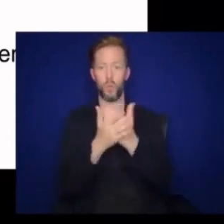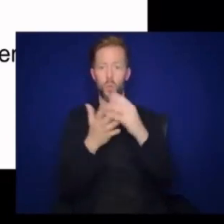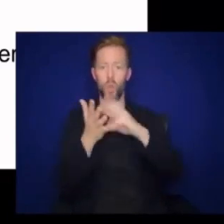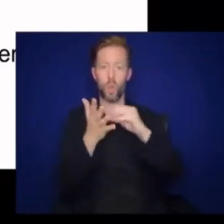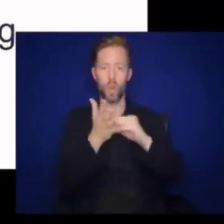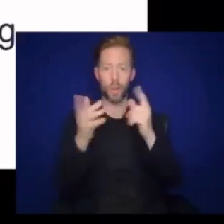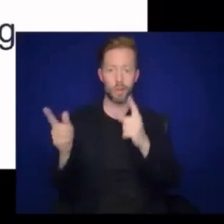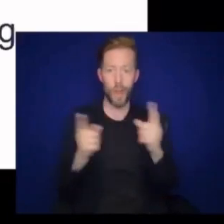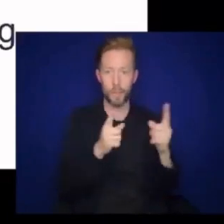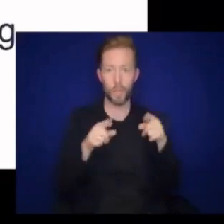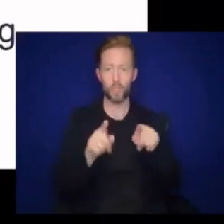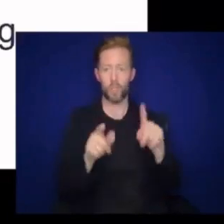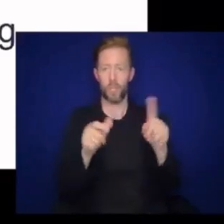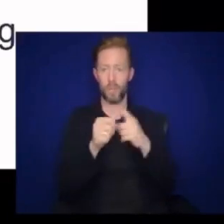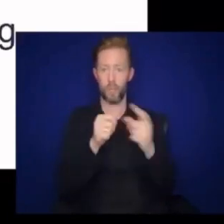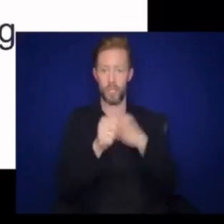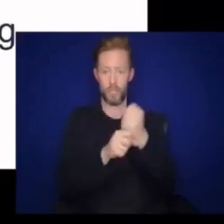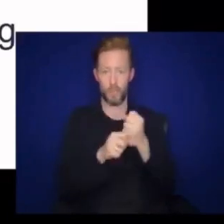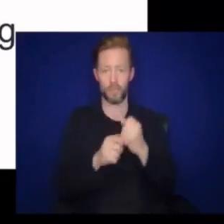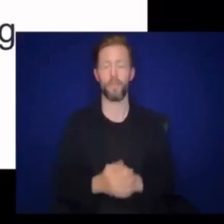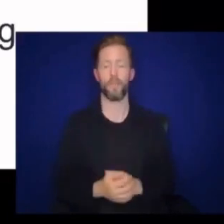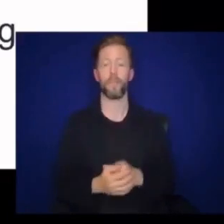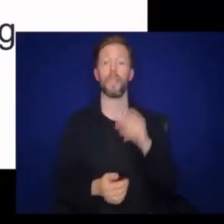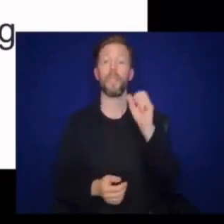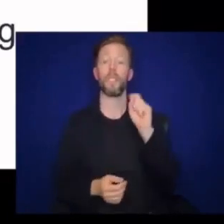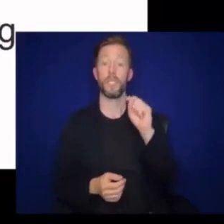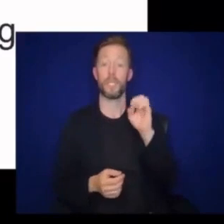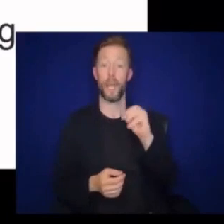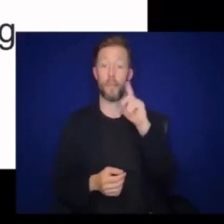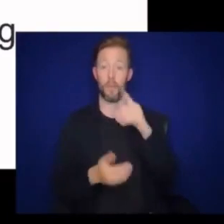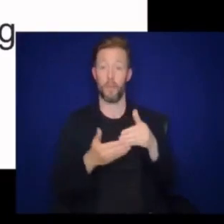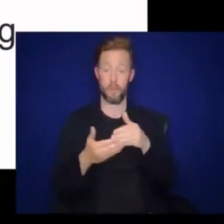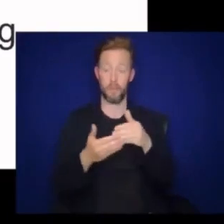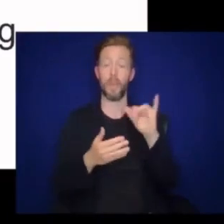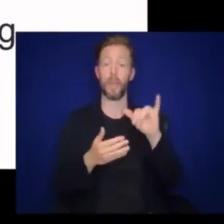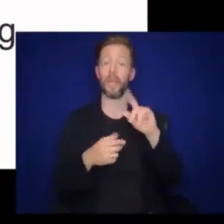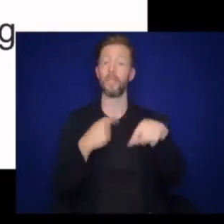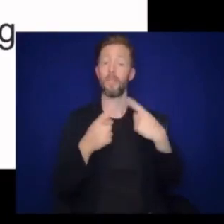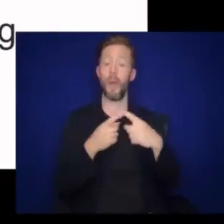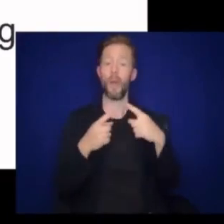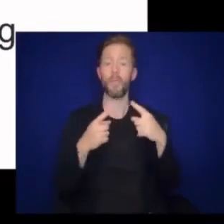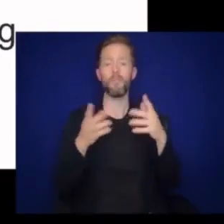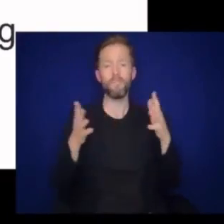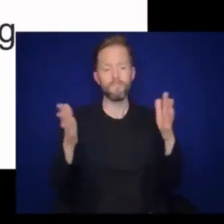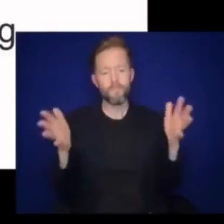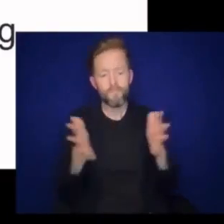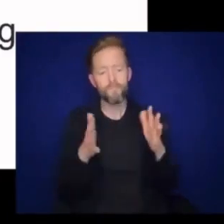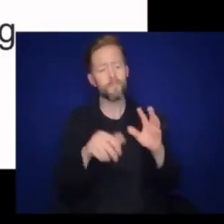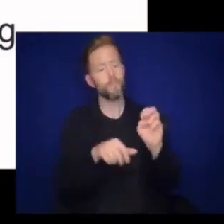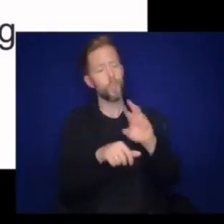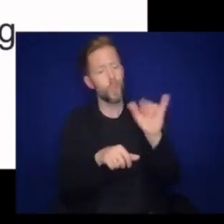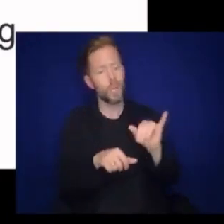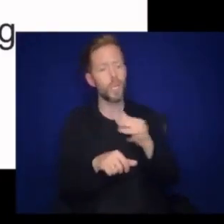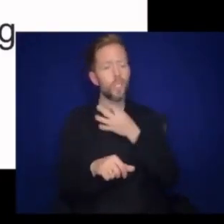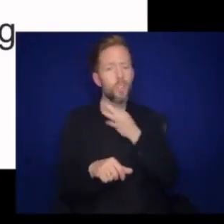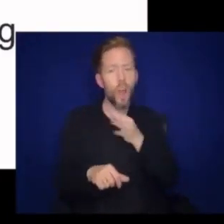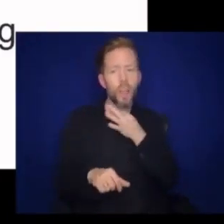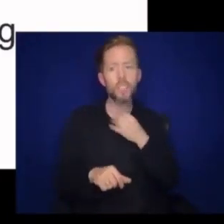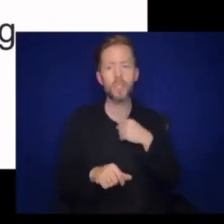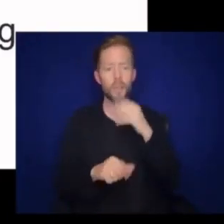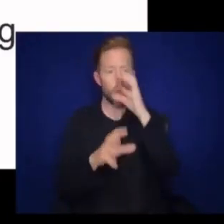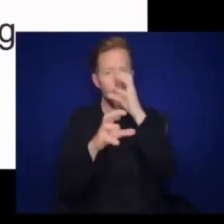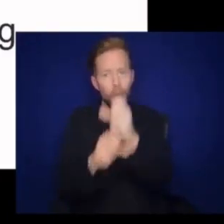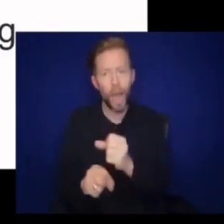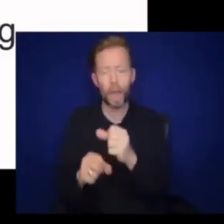throughout that first year. STEM for babies is all about fostering that early sense of curiosity and wonder and